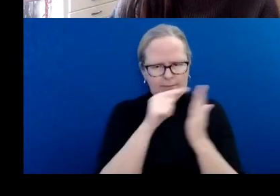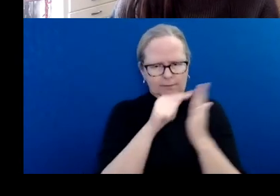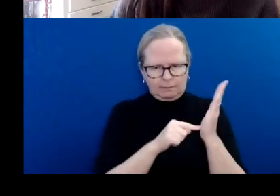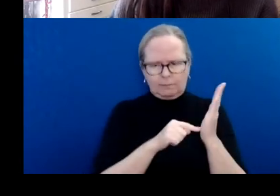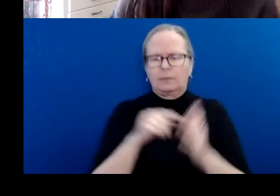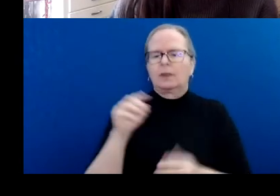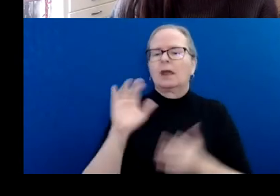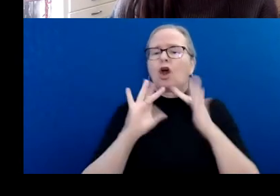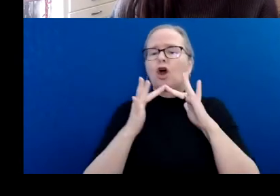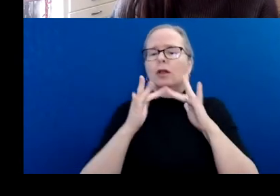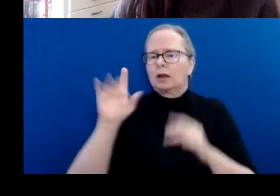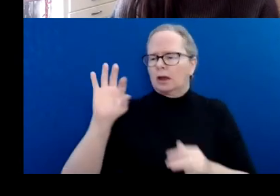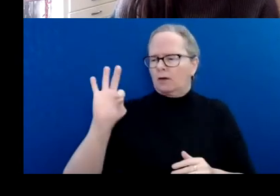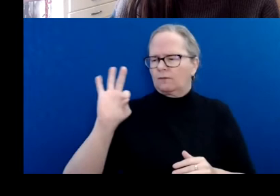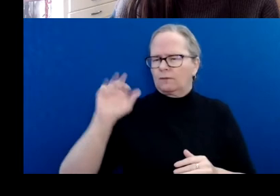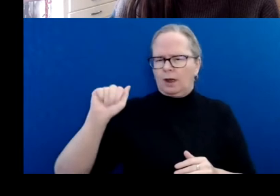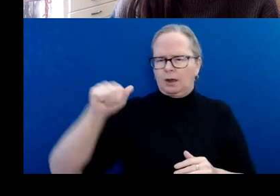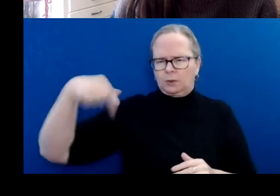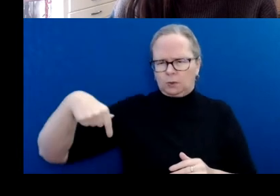those documents before applying.